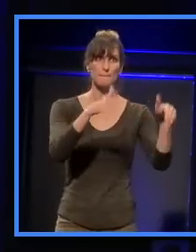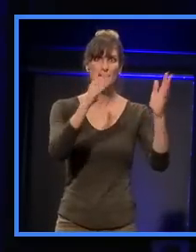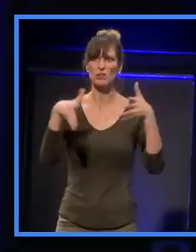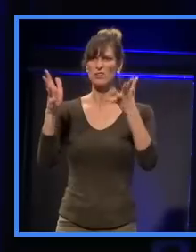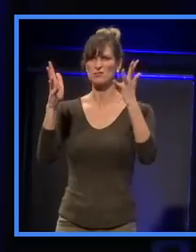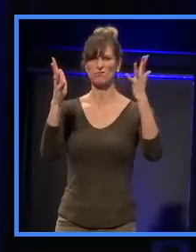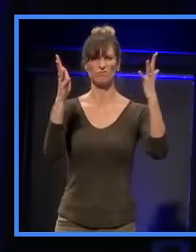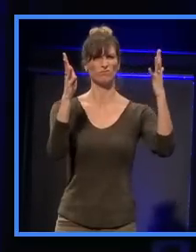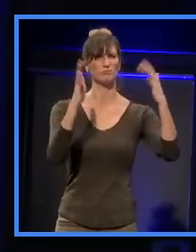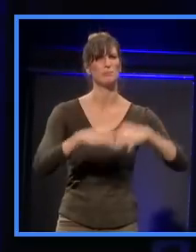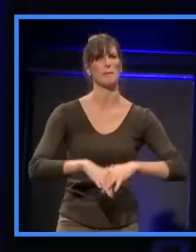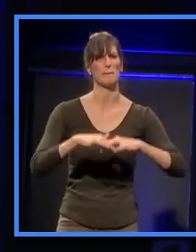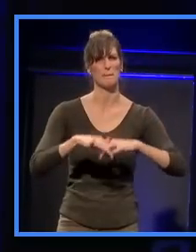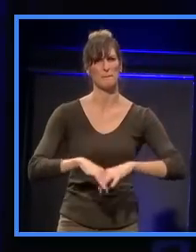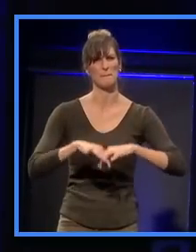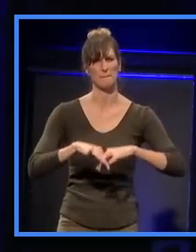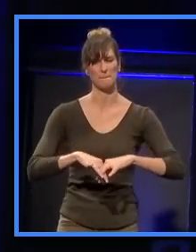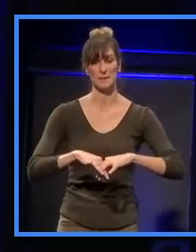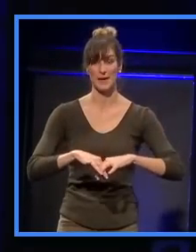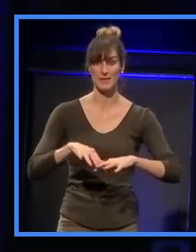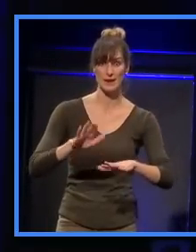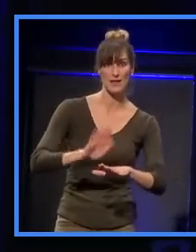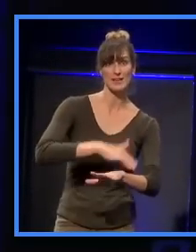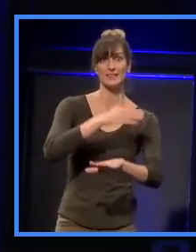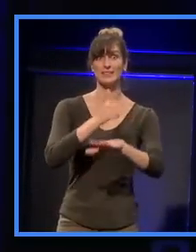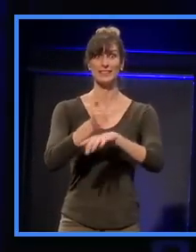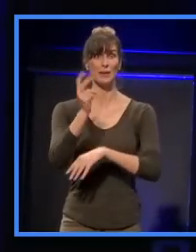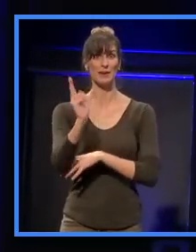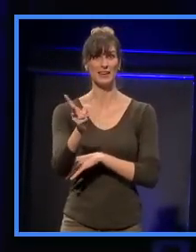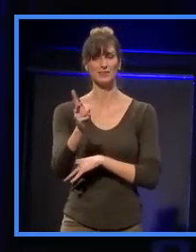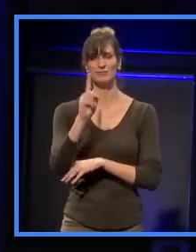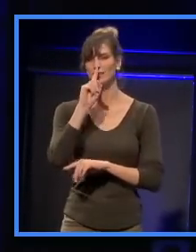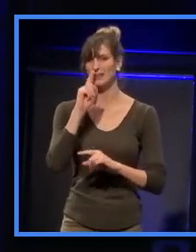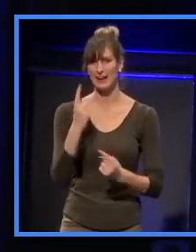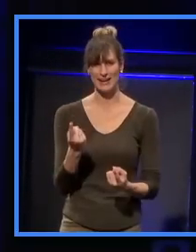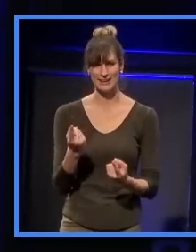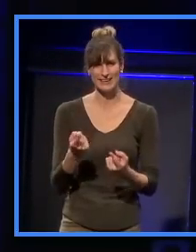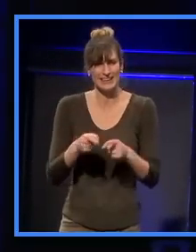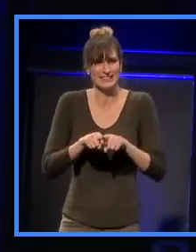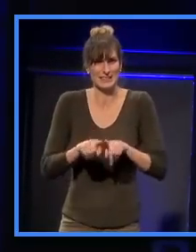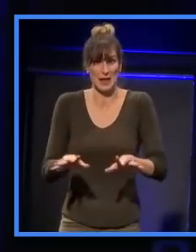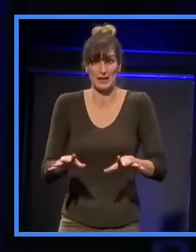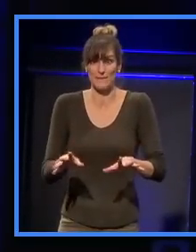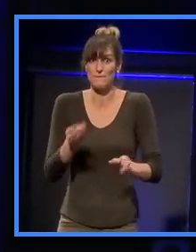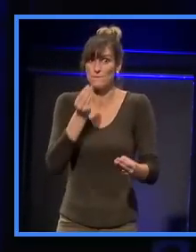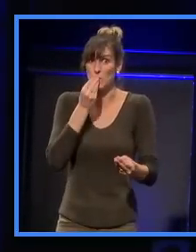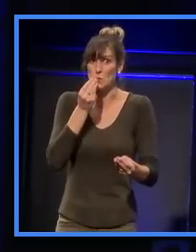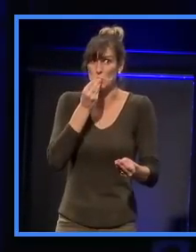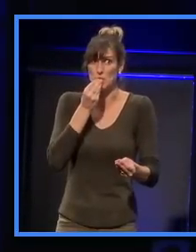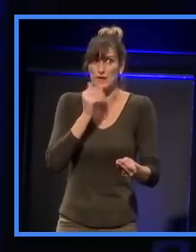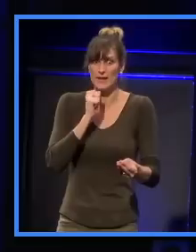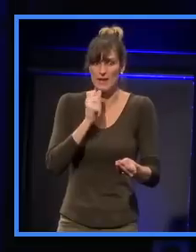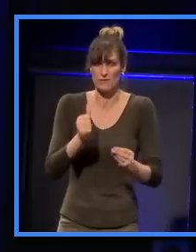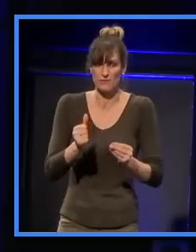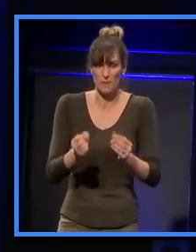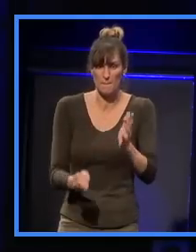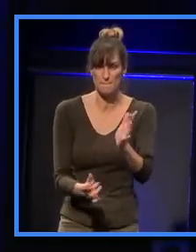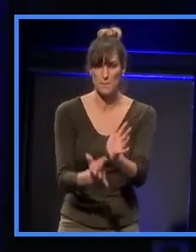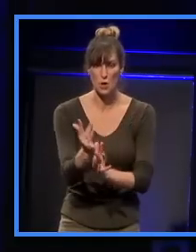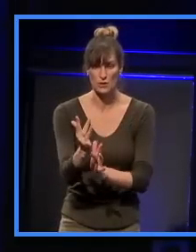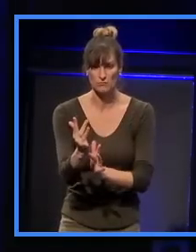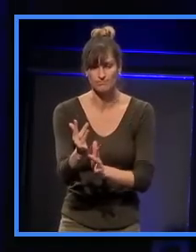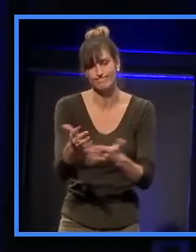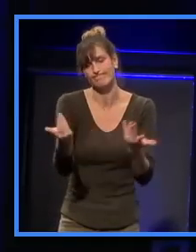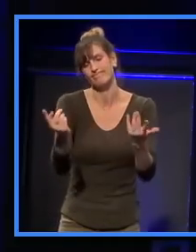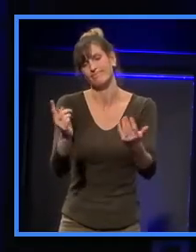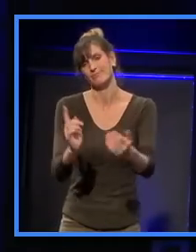think it's really difficult to retrofit cities. It's like salt and cooking. Once it's in, it's hard to kind of get it out. So, you know, I think that was a really